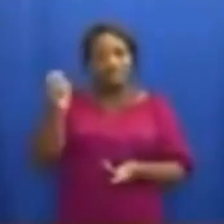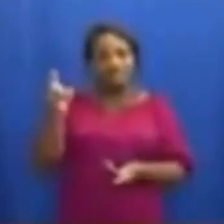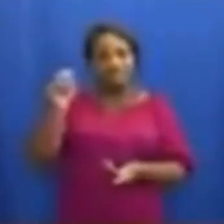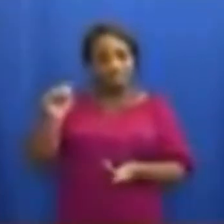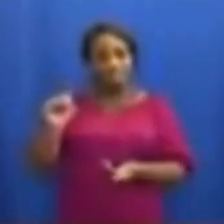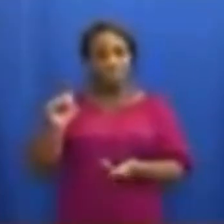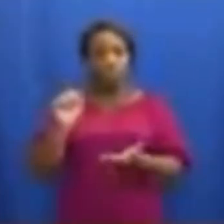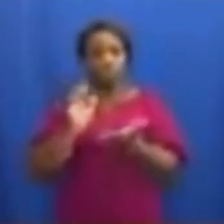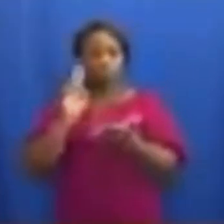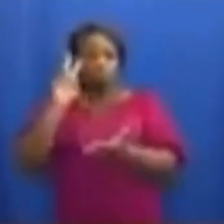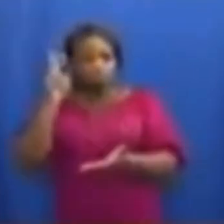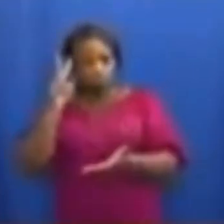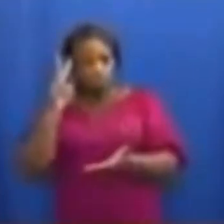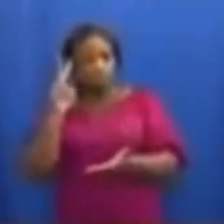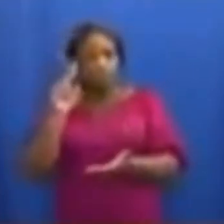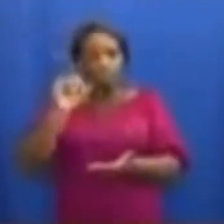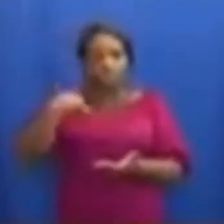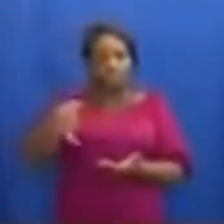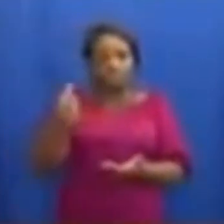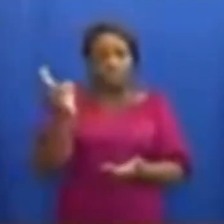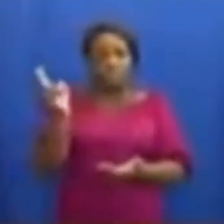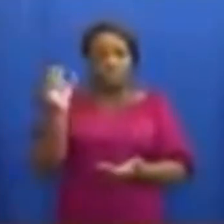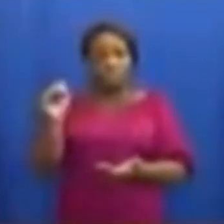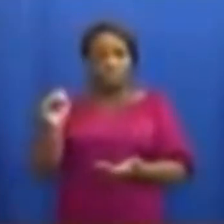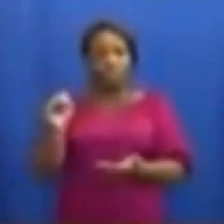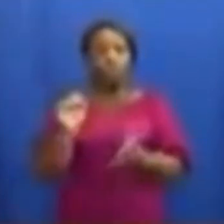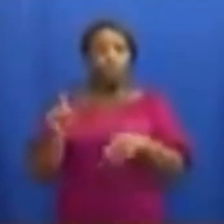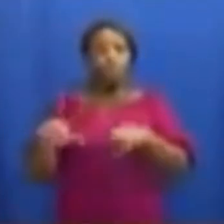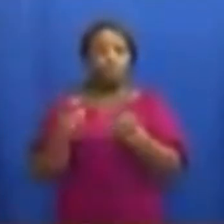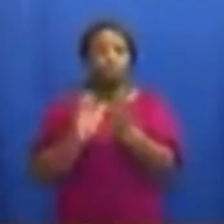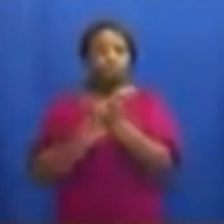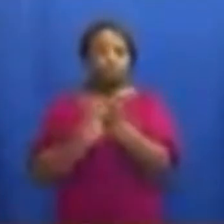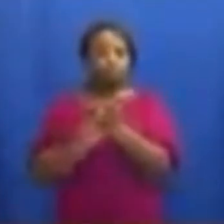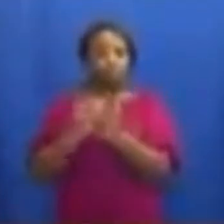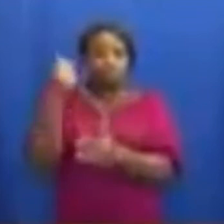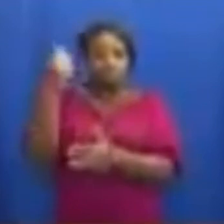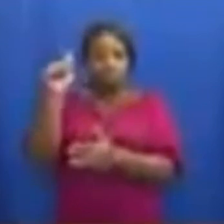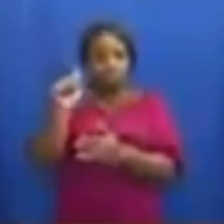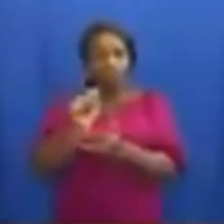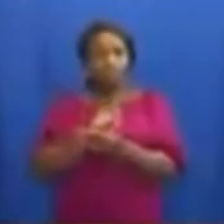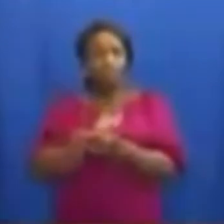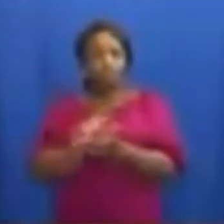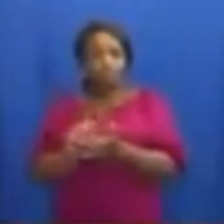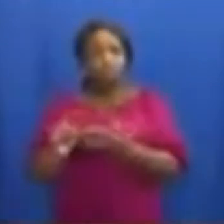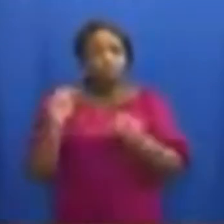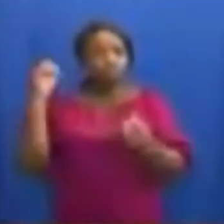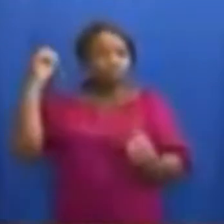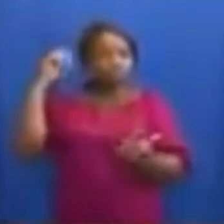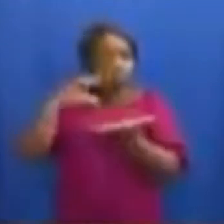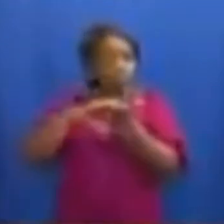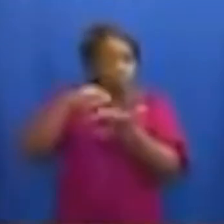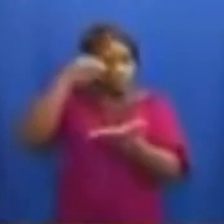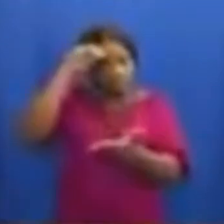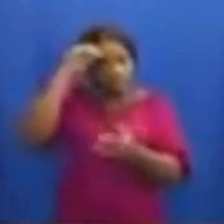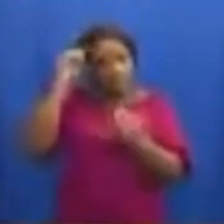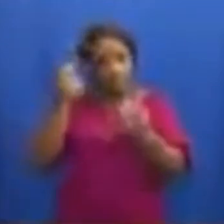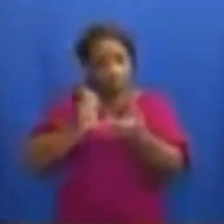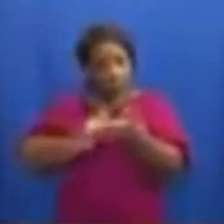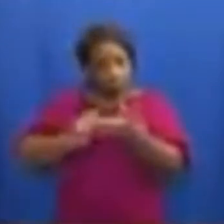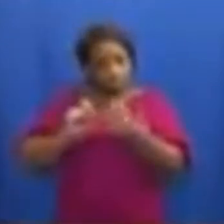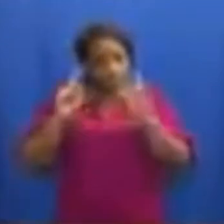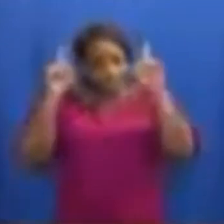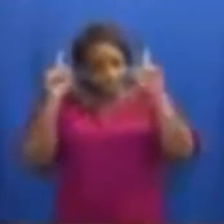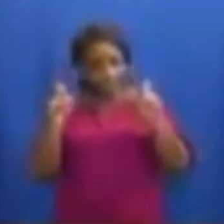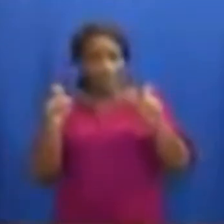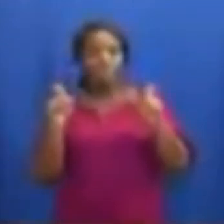and JHS 2 students will be in school for 10 weeks to study and write their end-of